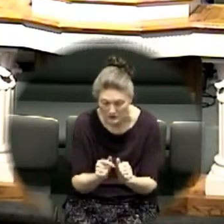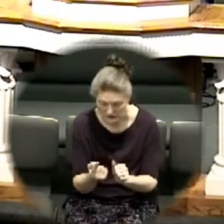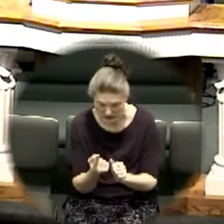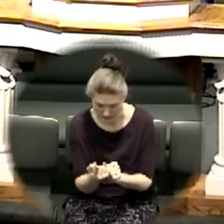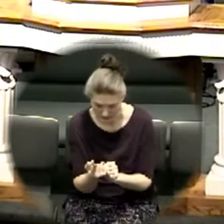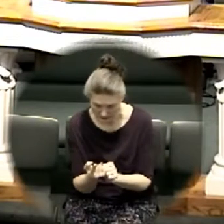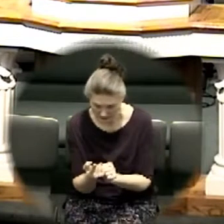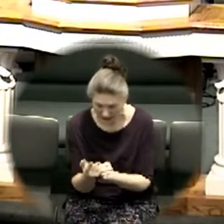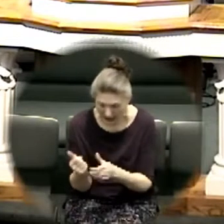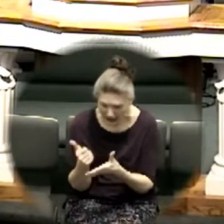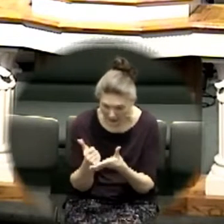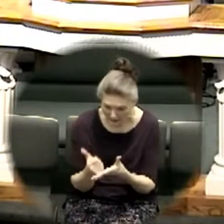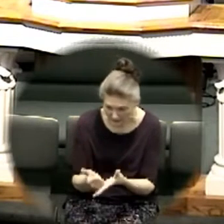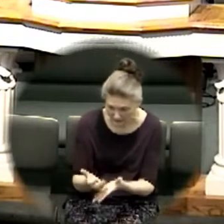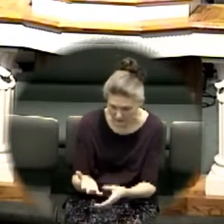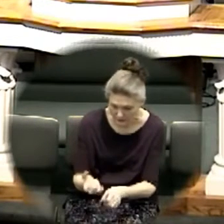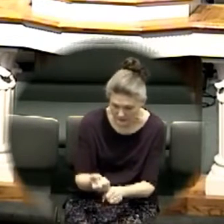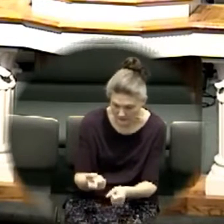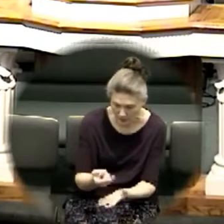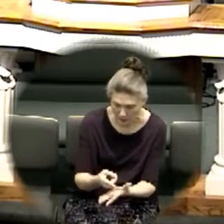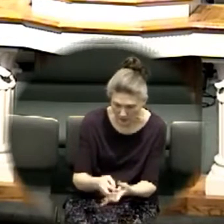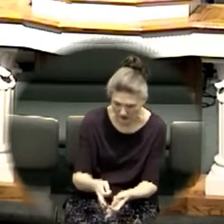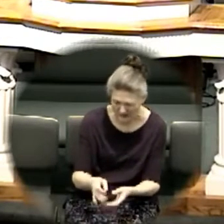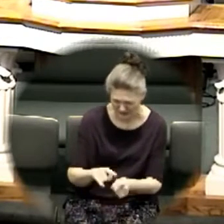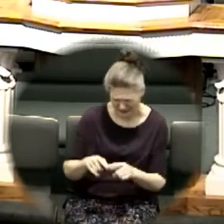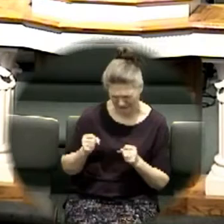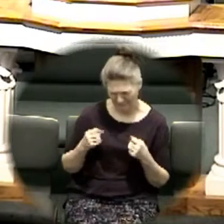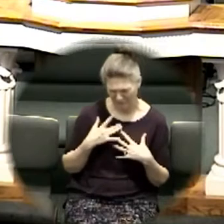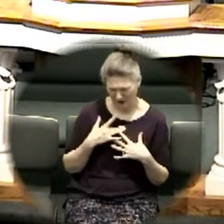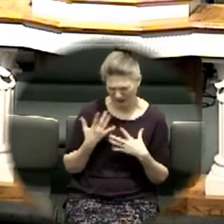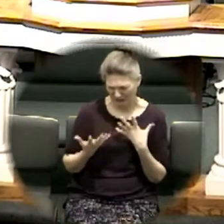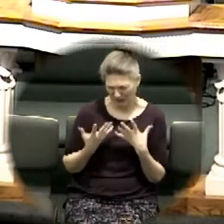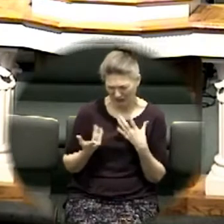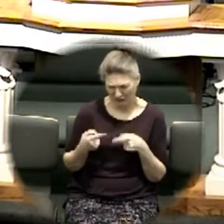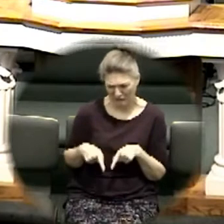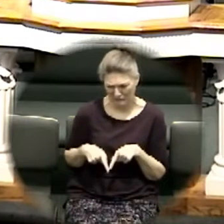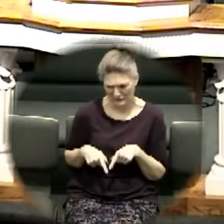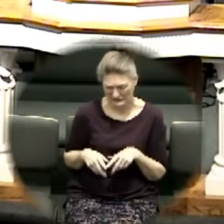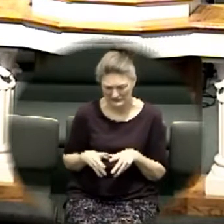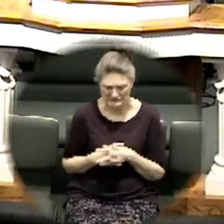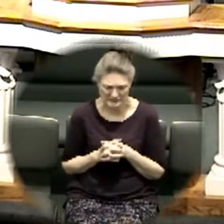i'm a little afraid of what might happen